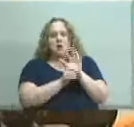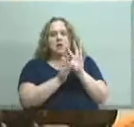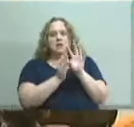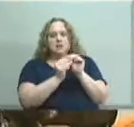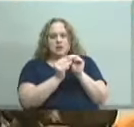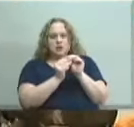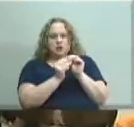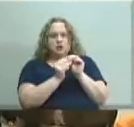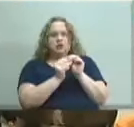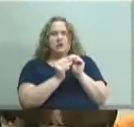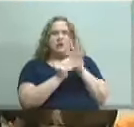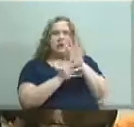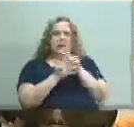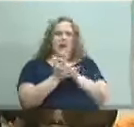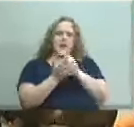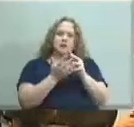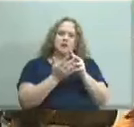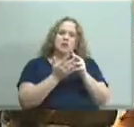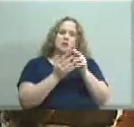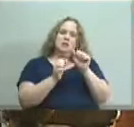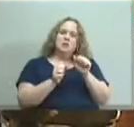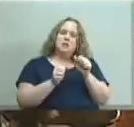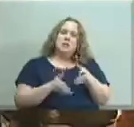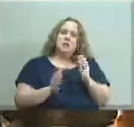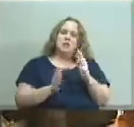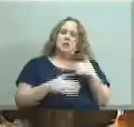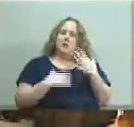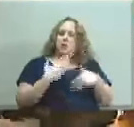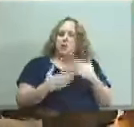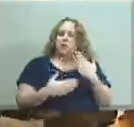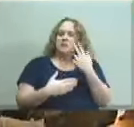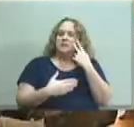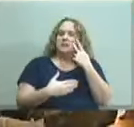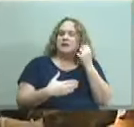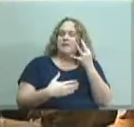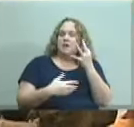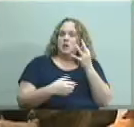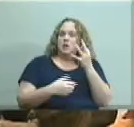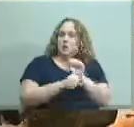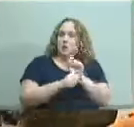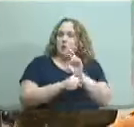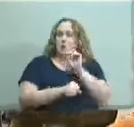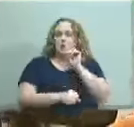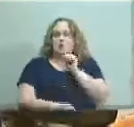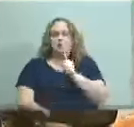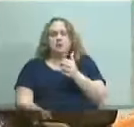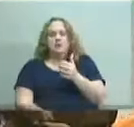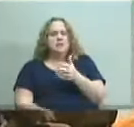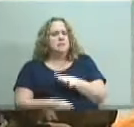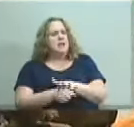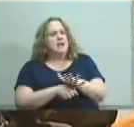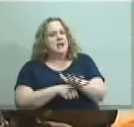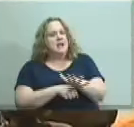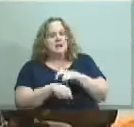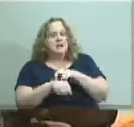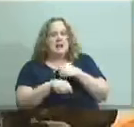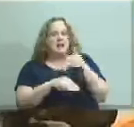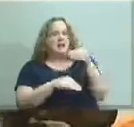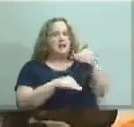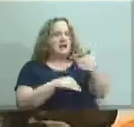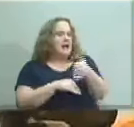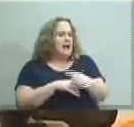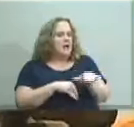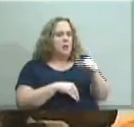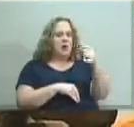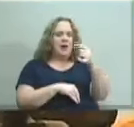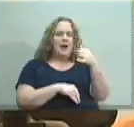calendars we should see whether we can just let fly with this and get it to work i mean it's plenty of time in advance does anybody else have a view